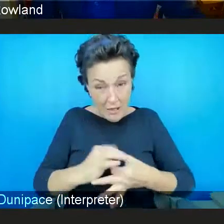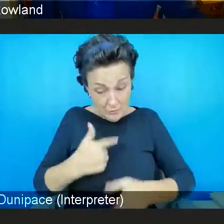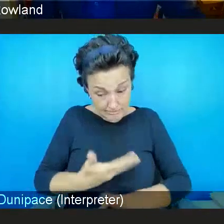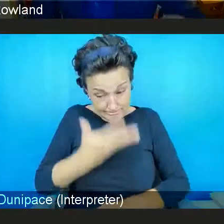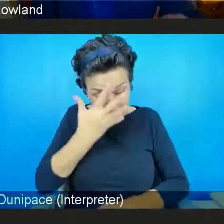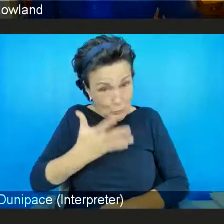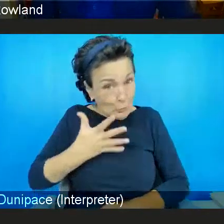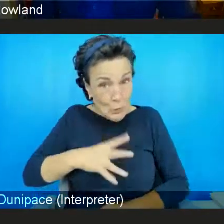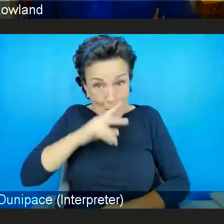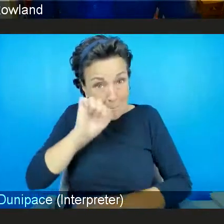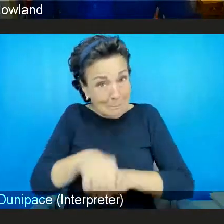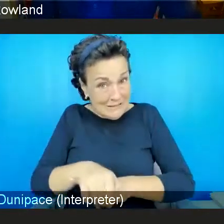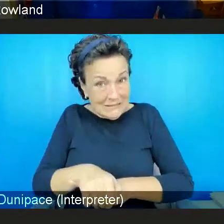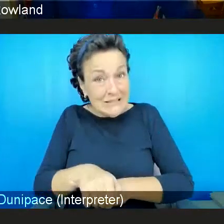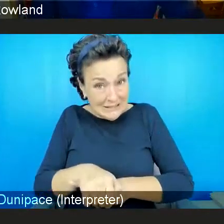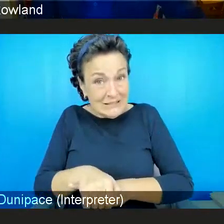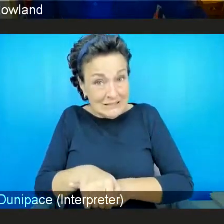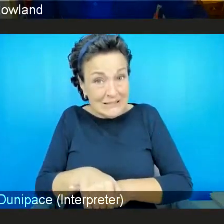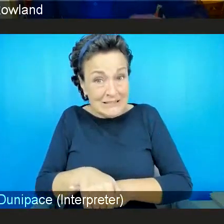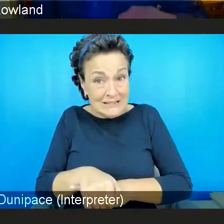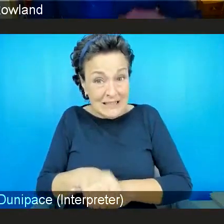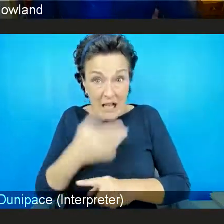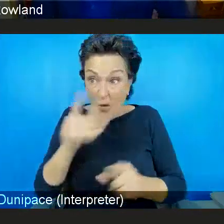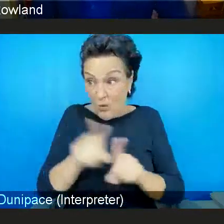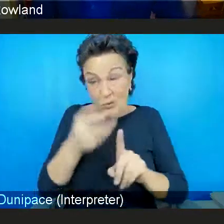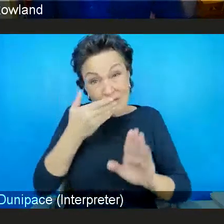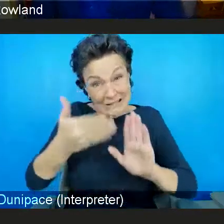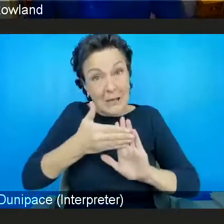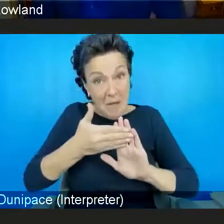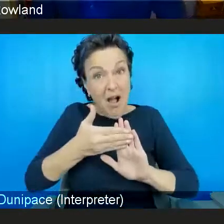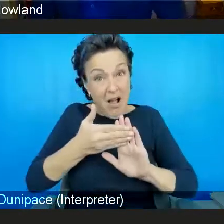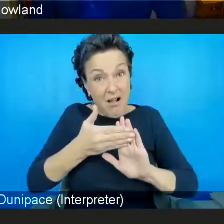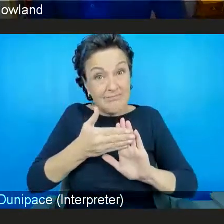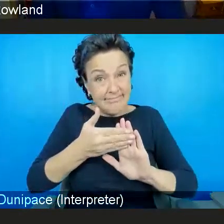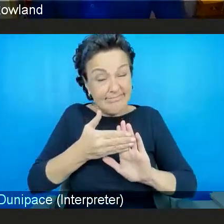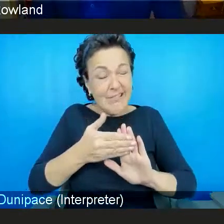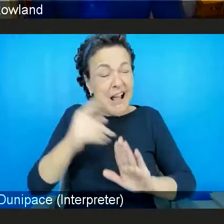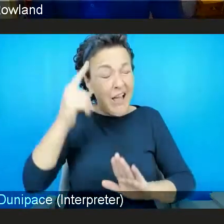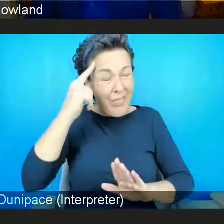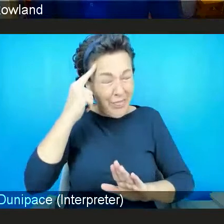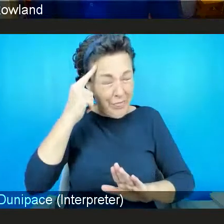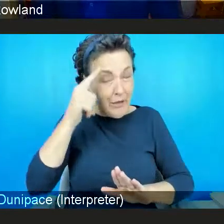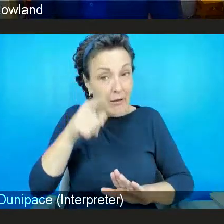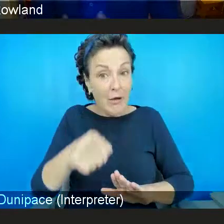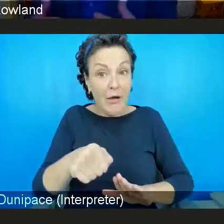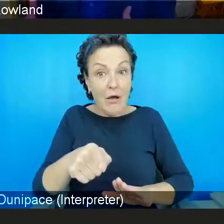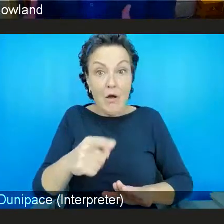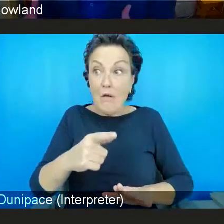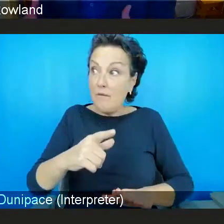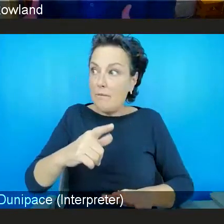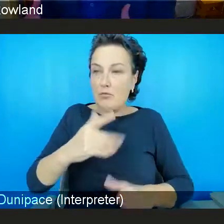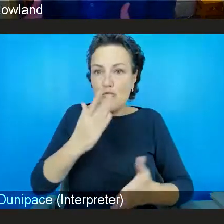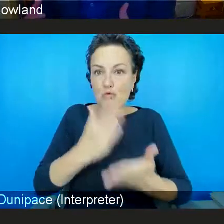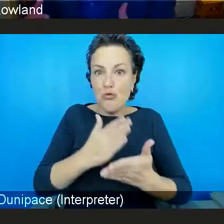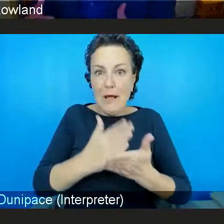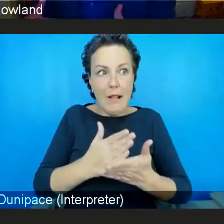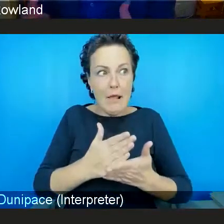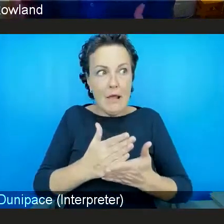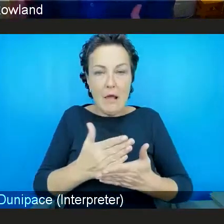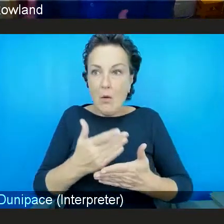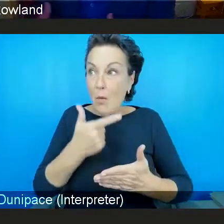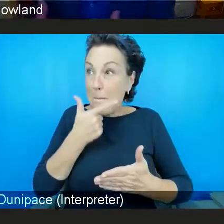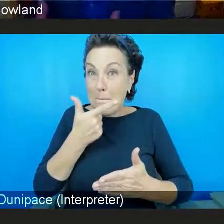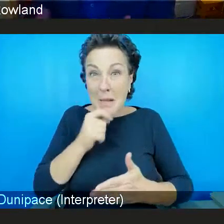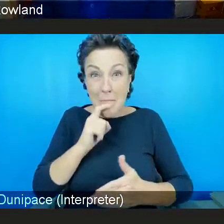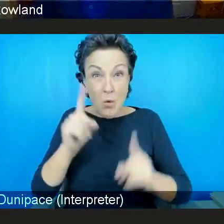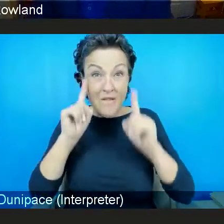is and stigma. stigma, it has been incredibly powerful for people to speak so, so, so